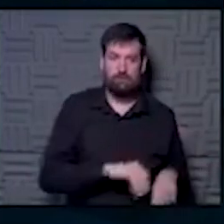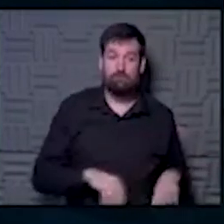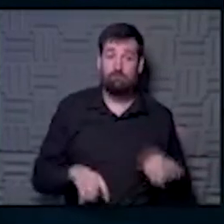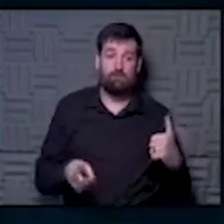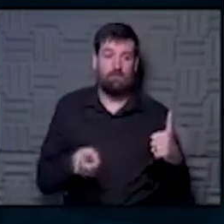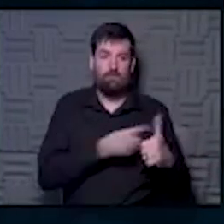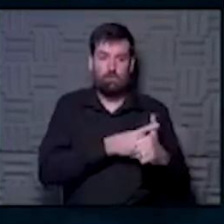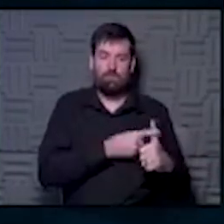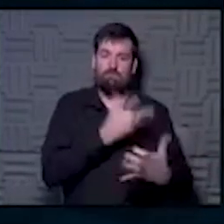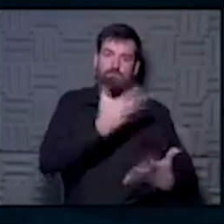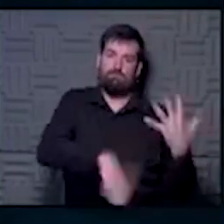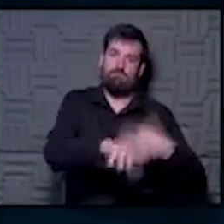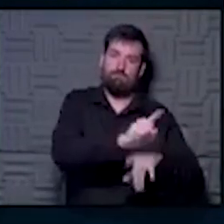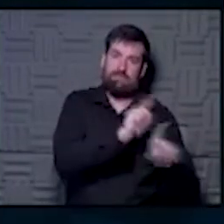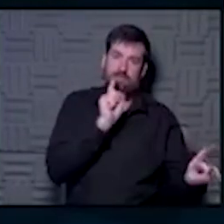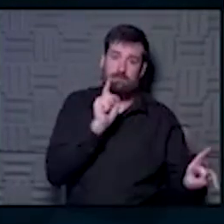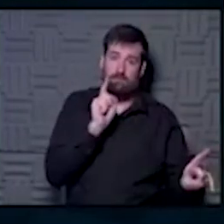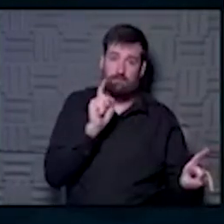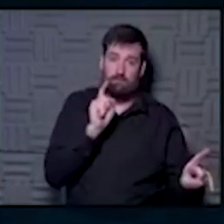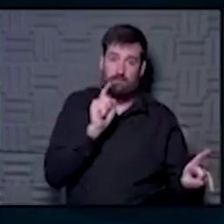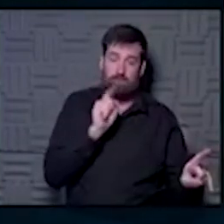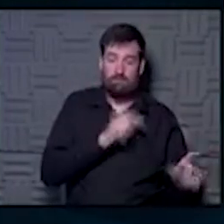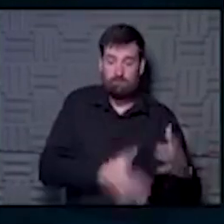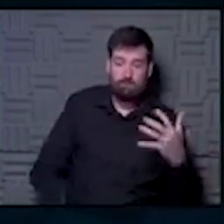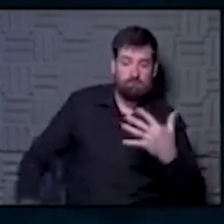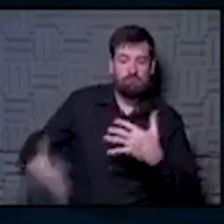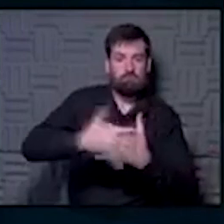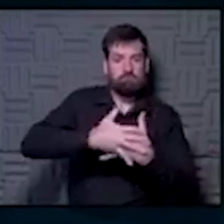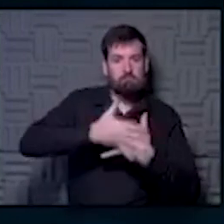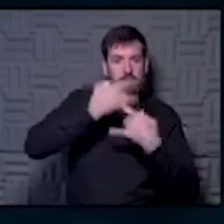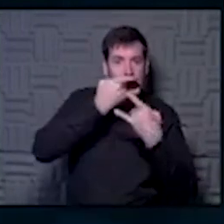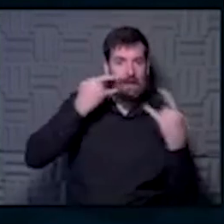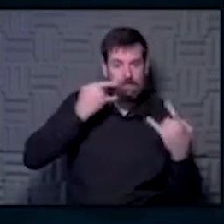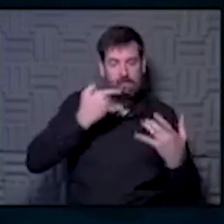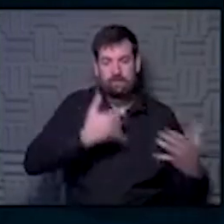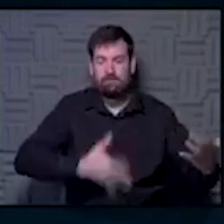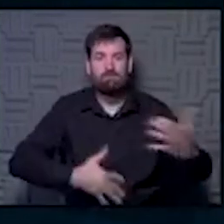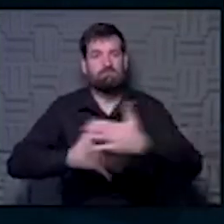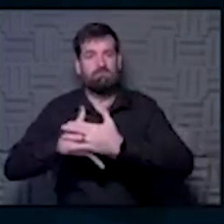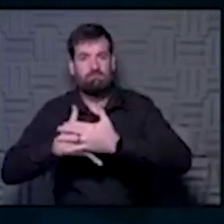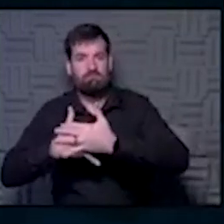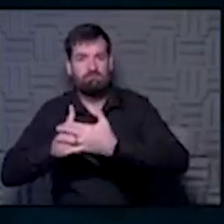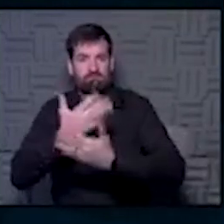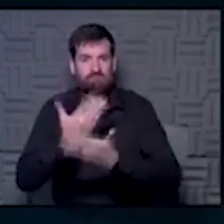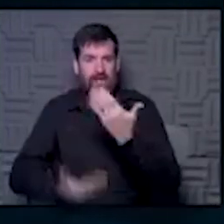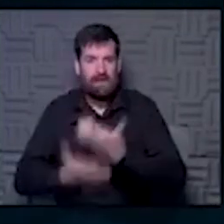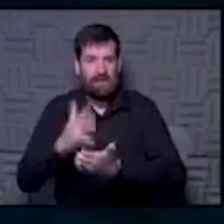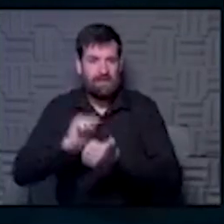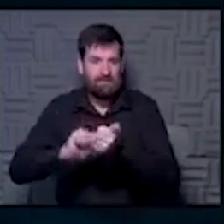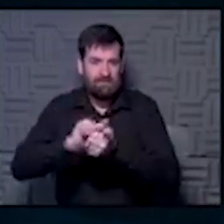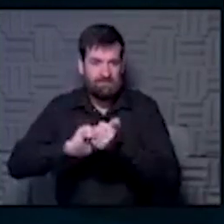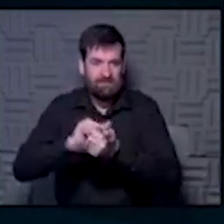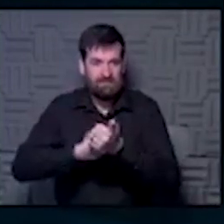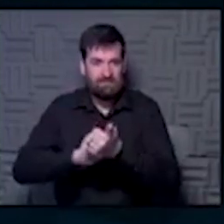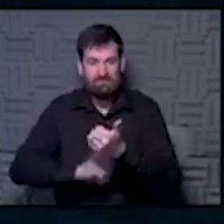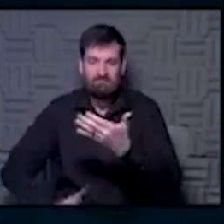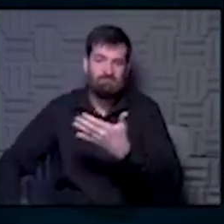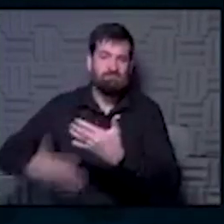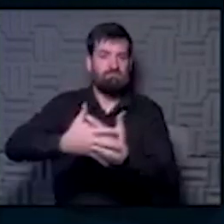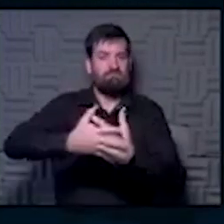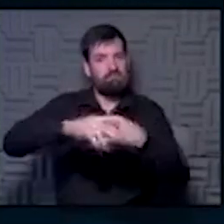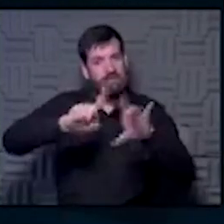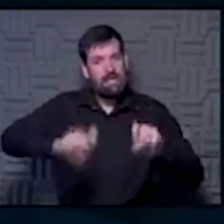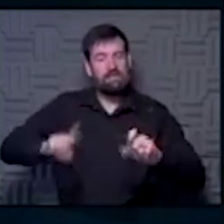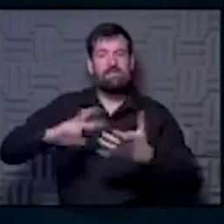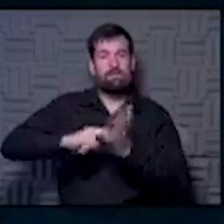The first thing is socially distancing. If you're not that, then you've got to have a mask. You're not going to have a mask. Make sure you're wearing your hands, and then eventually rapid testing. And those four things